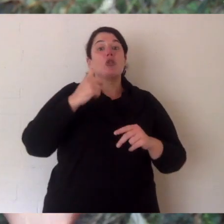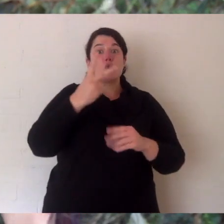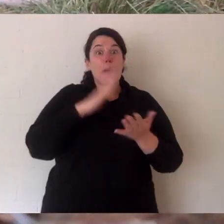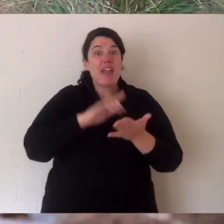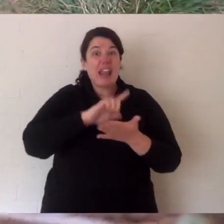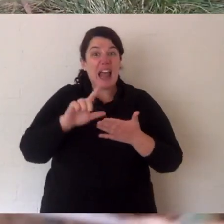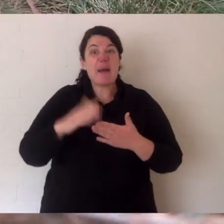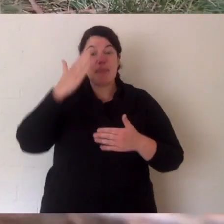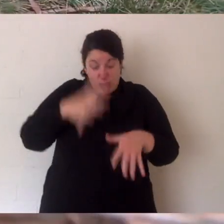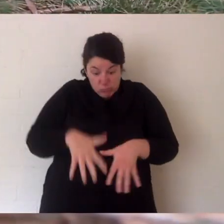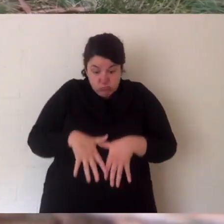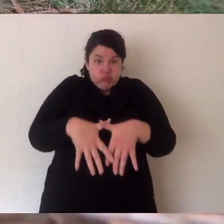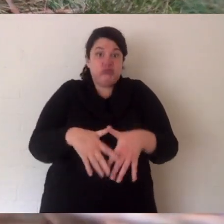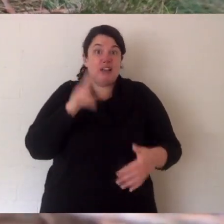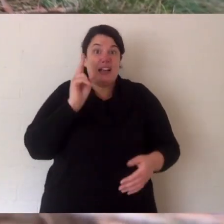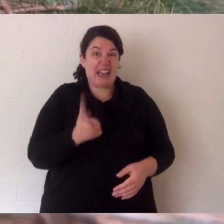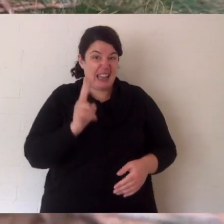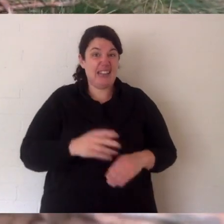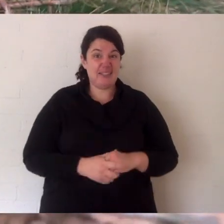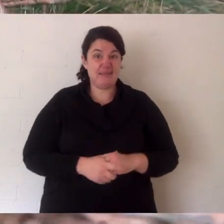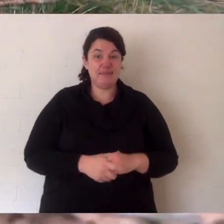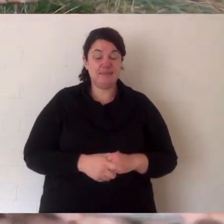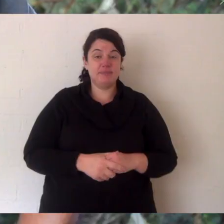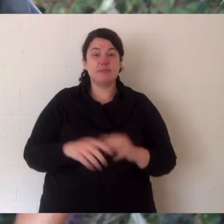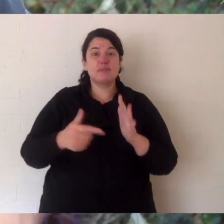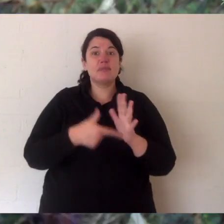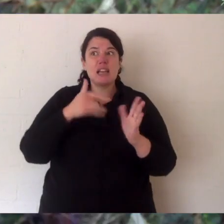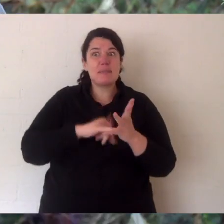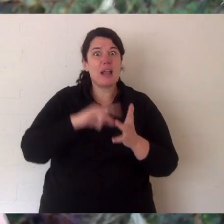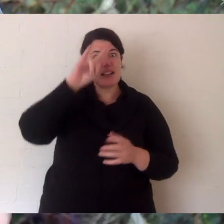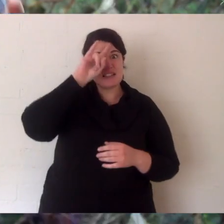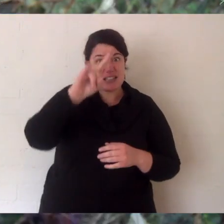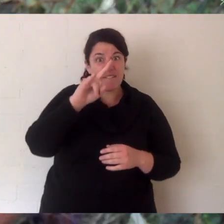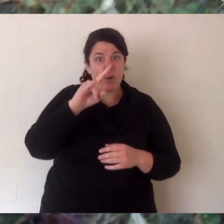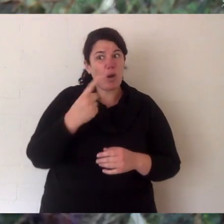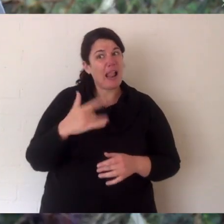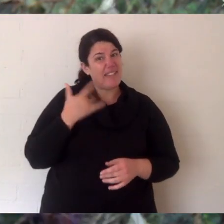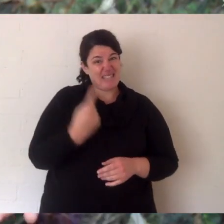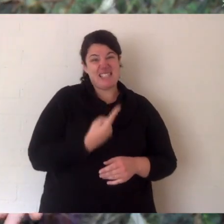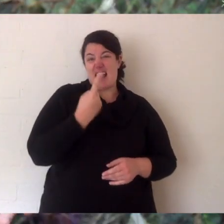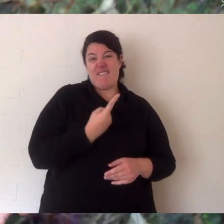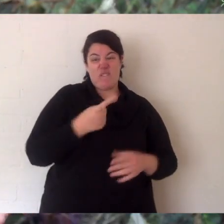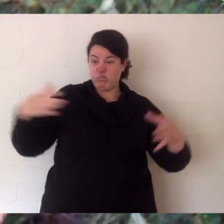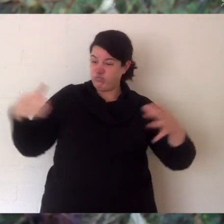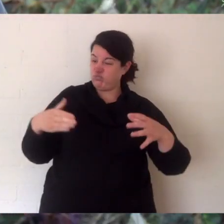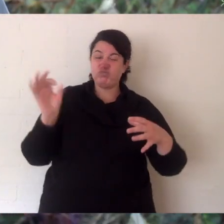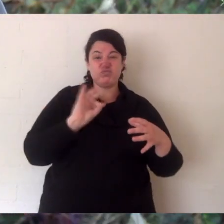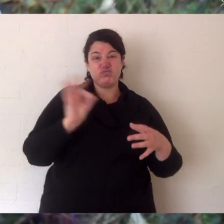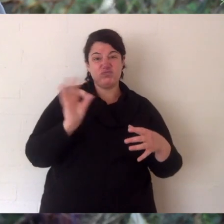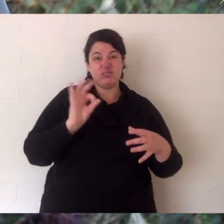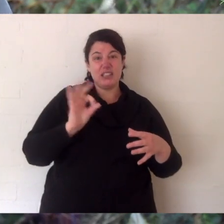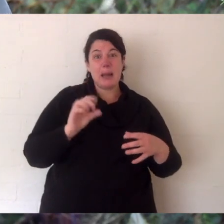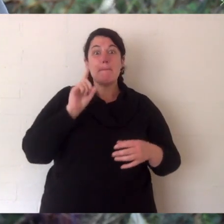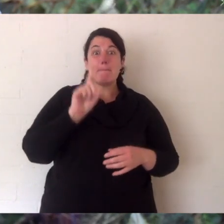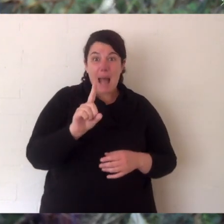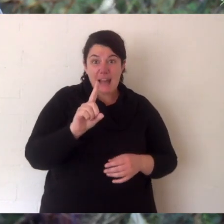time and two months later mum will breed again. Devils are known as solitary animals. They do